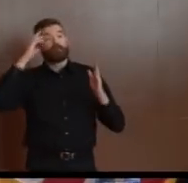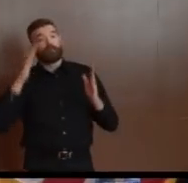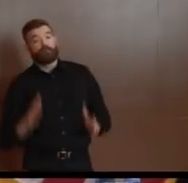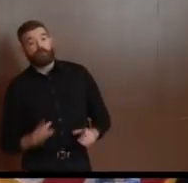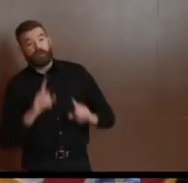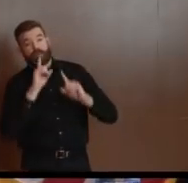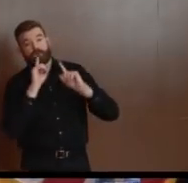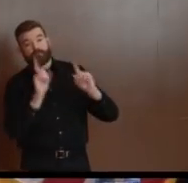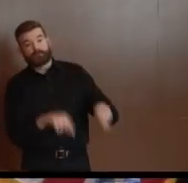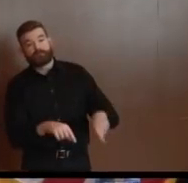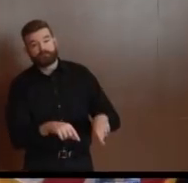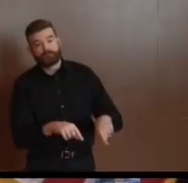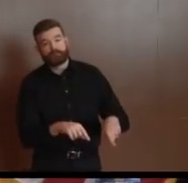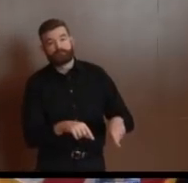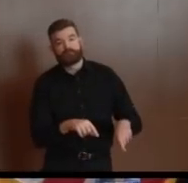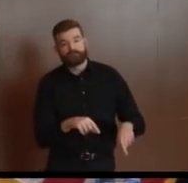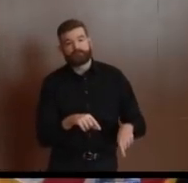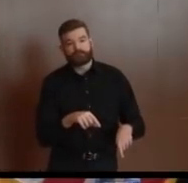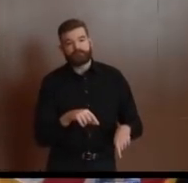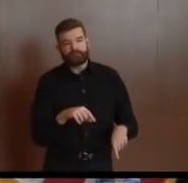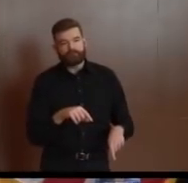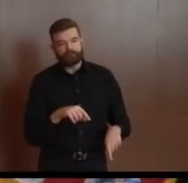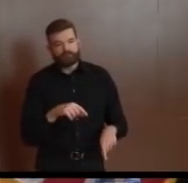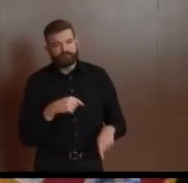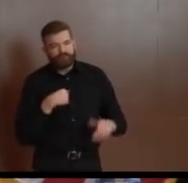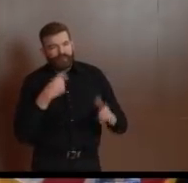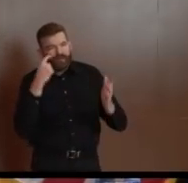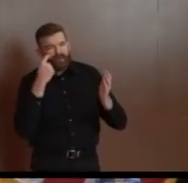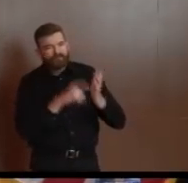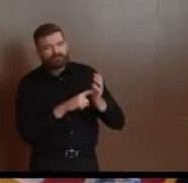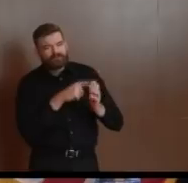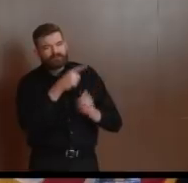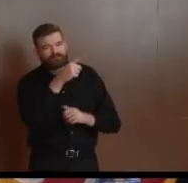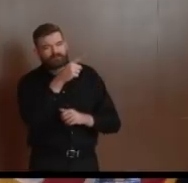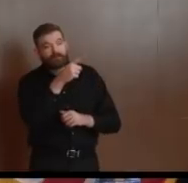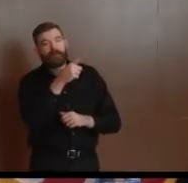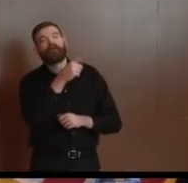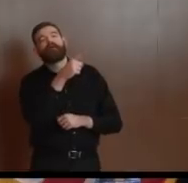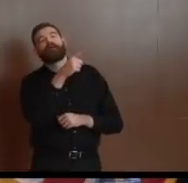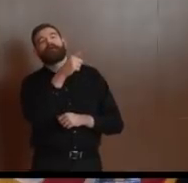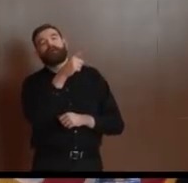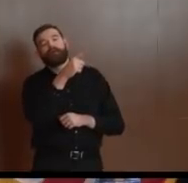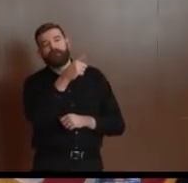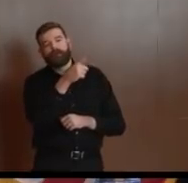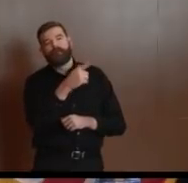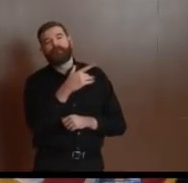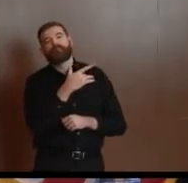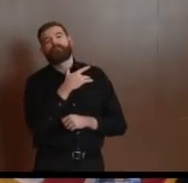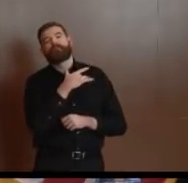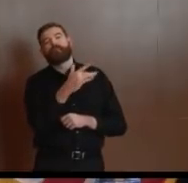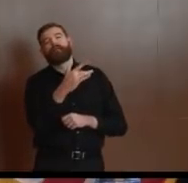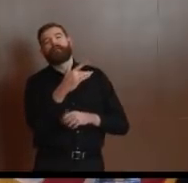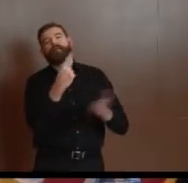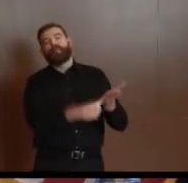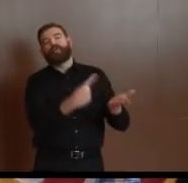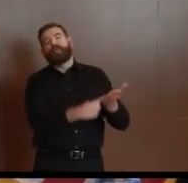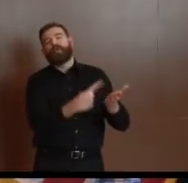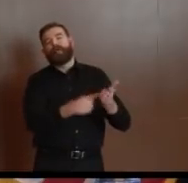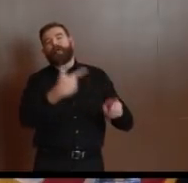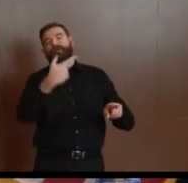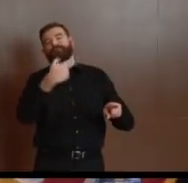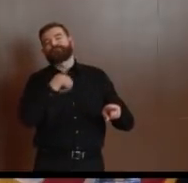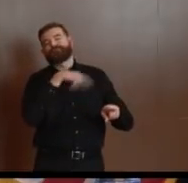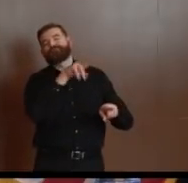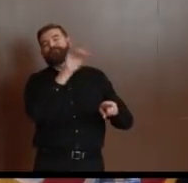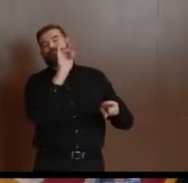is, you got, you got time on your hands, obviously. Um, listen, we, we made the call on essential